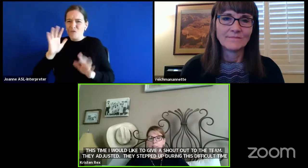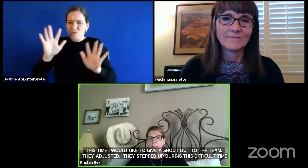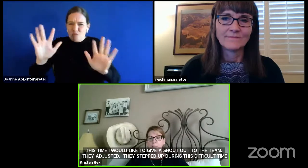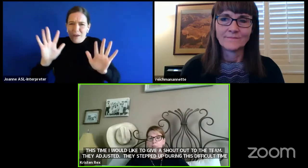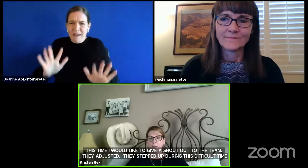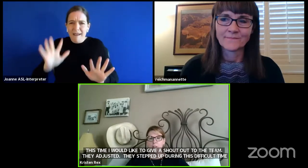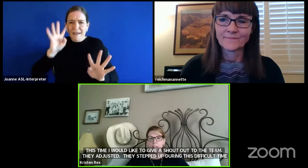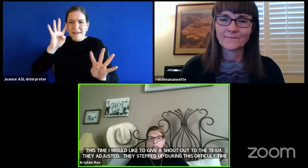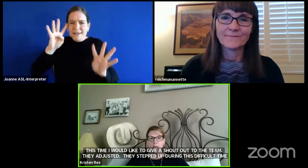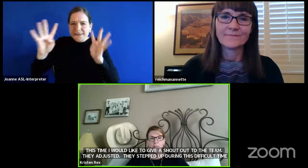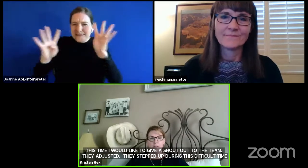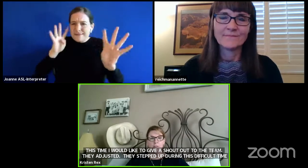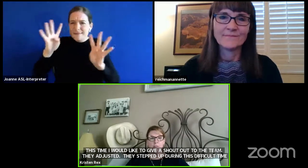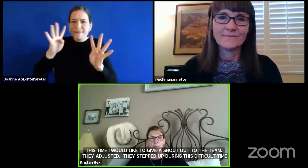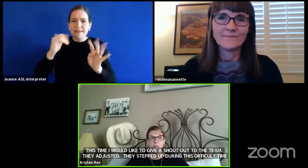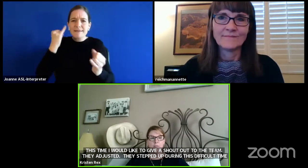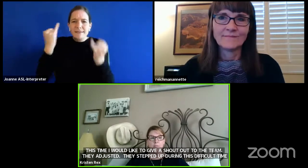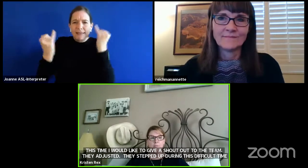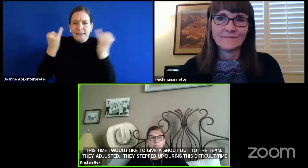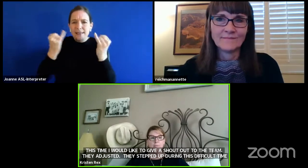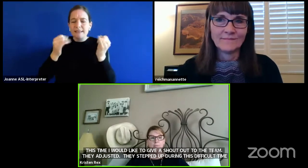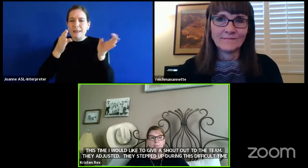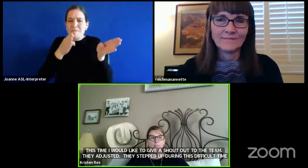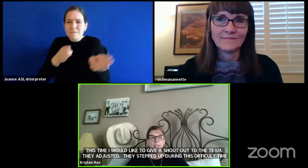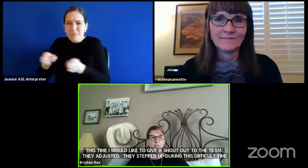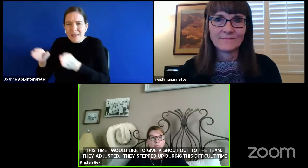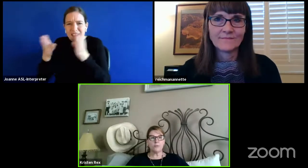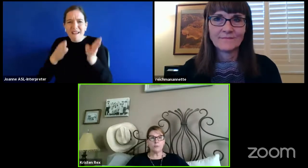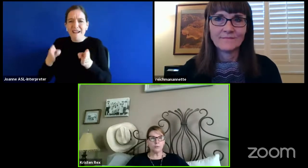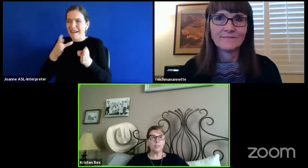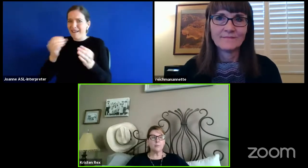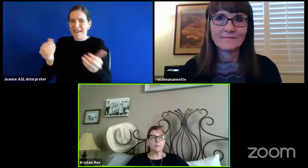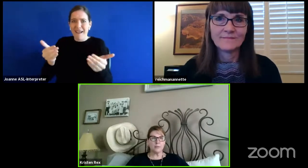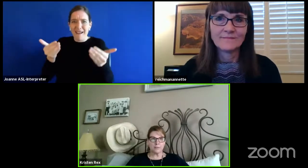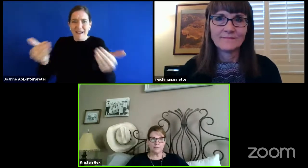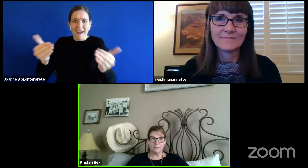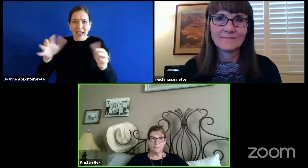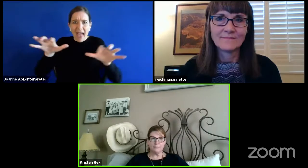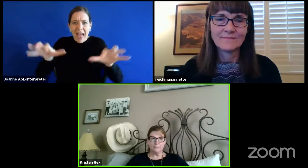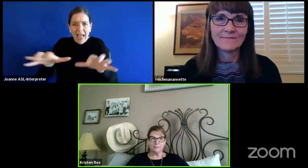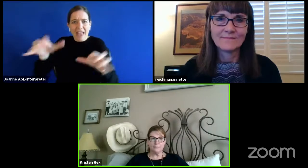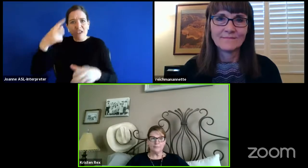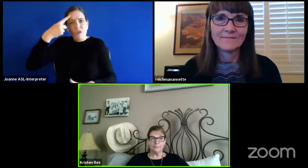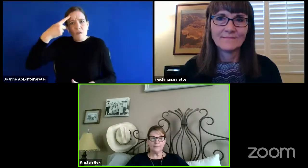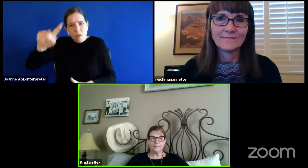needed to be done for our staff and our students. It was truly impressive.